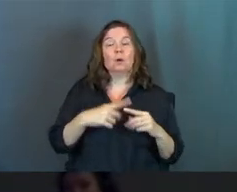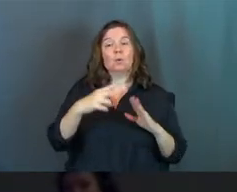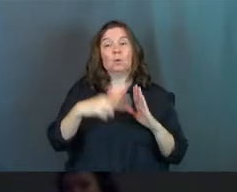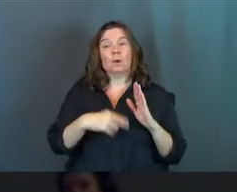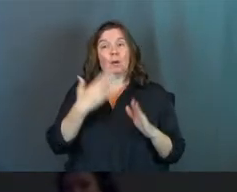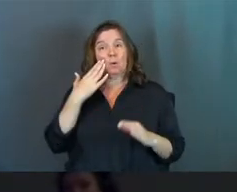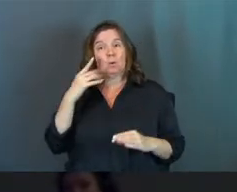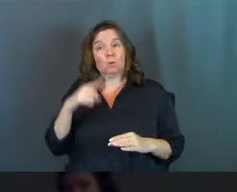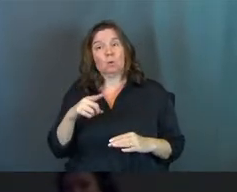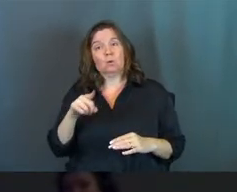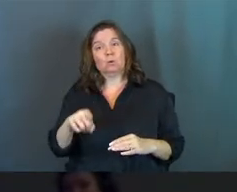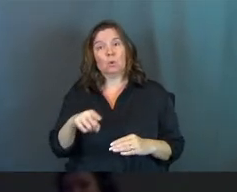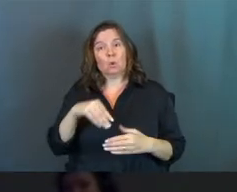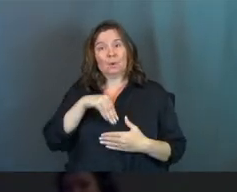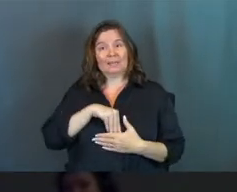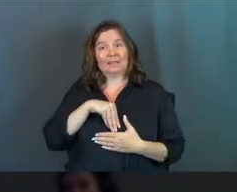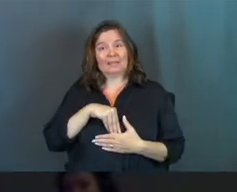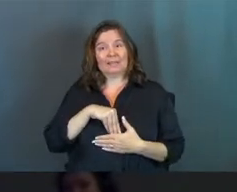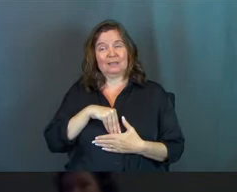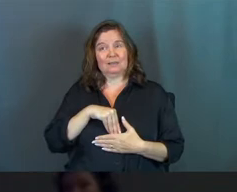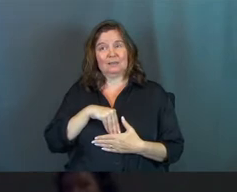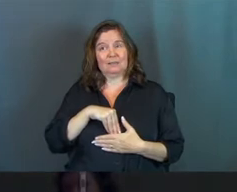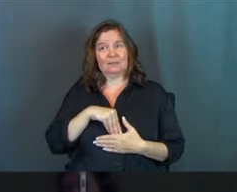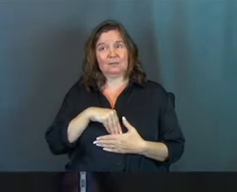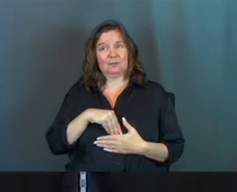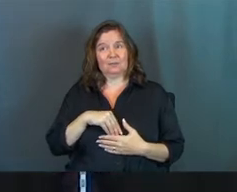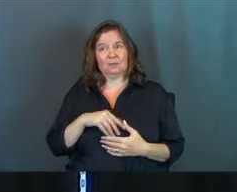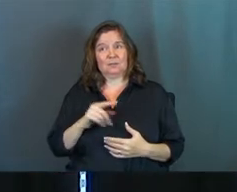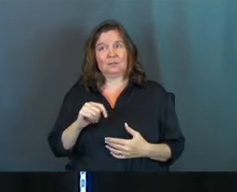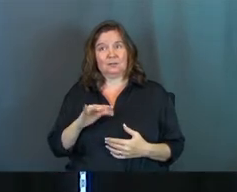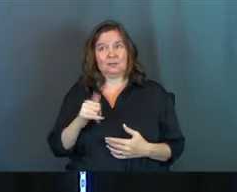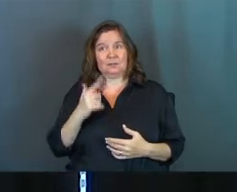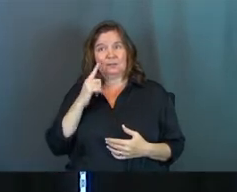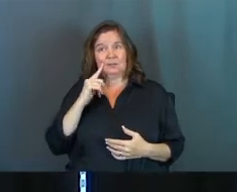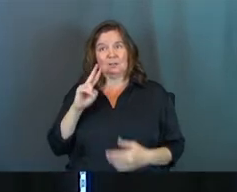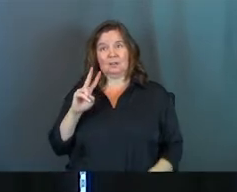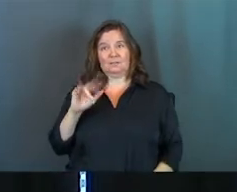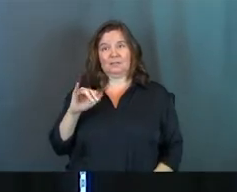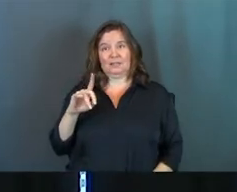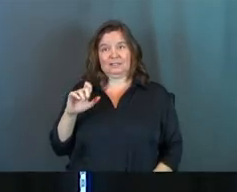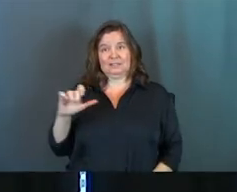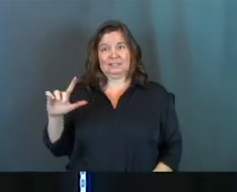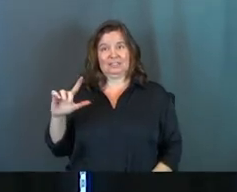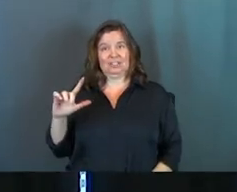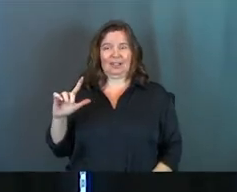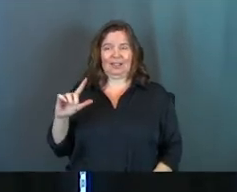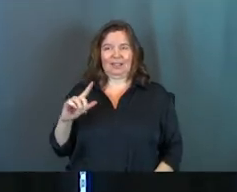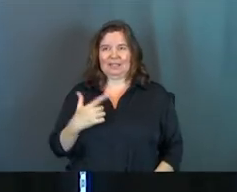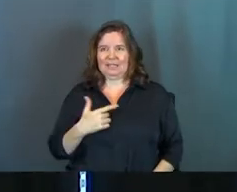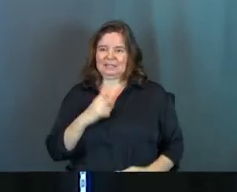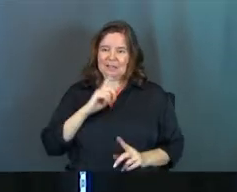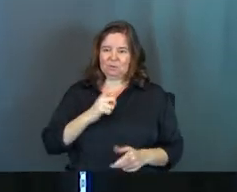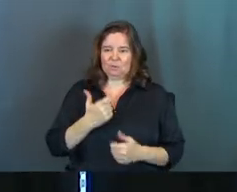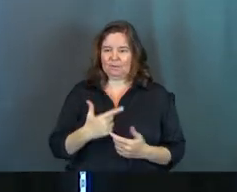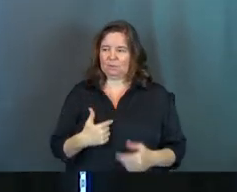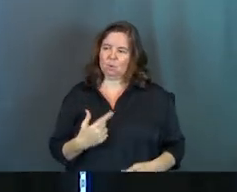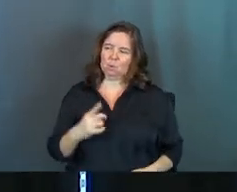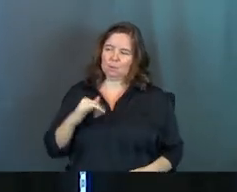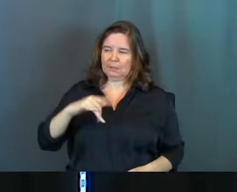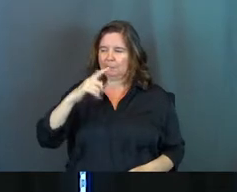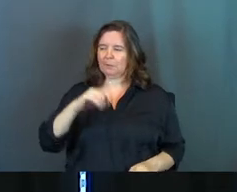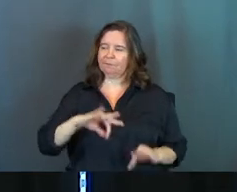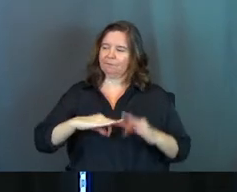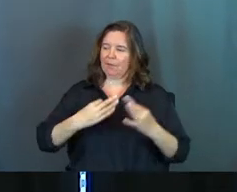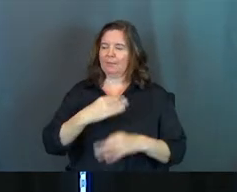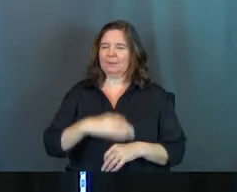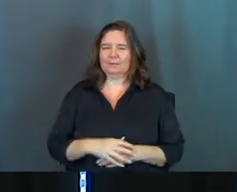you read this, I don't know about y'all, but like your inner Dominic Toretto comes out, you know? Come on. Y know Vin Diesel, Fast and the Furious? Like his answer to everything is, did it because